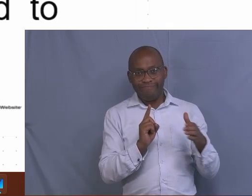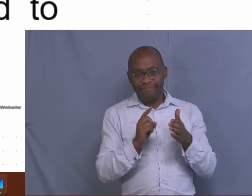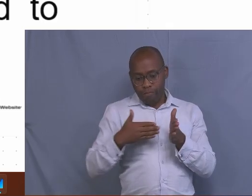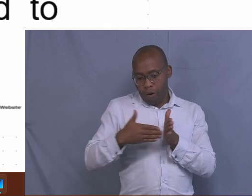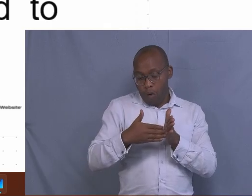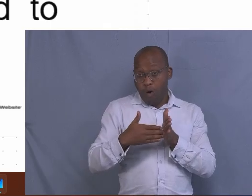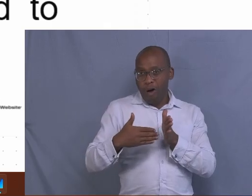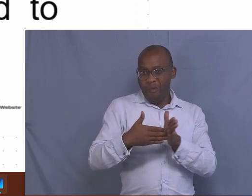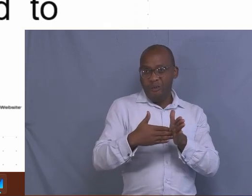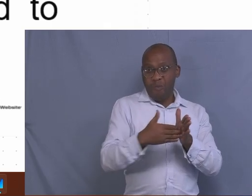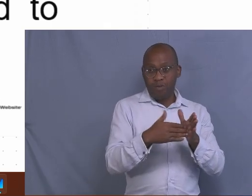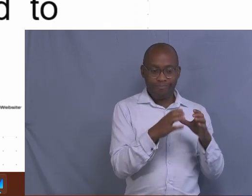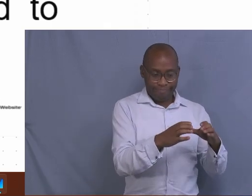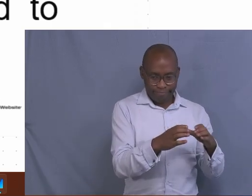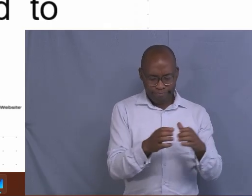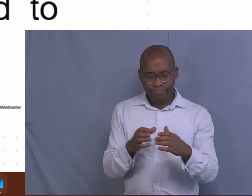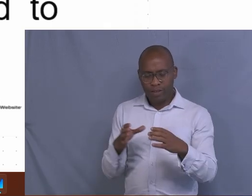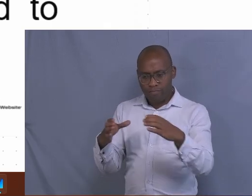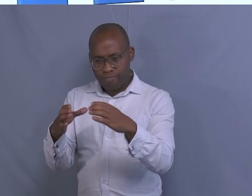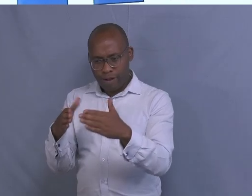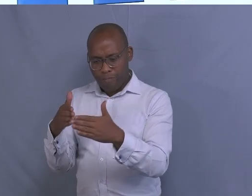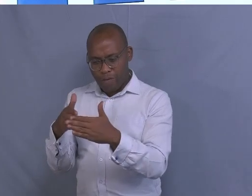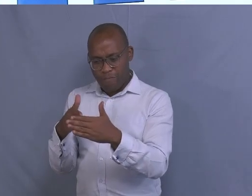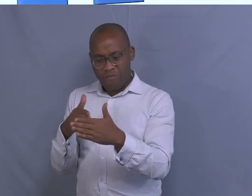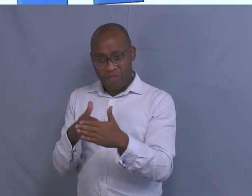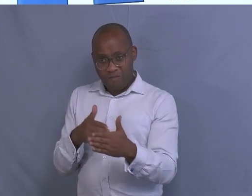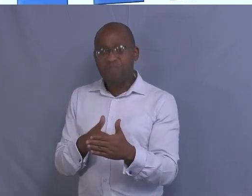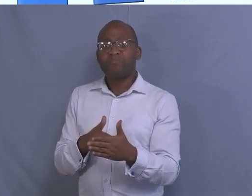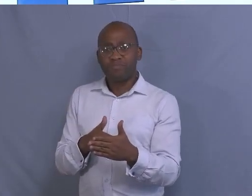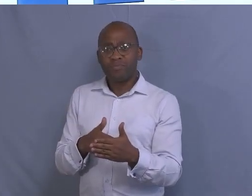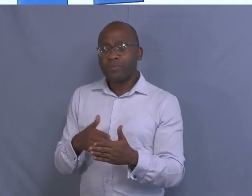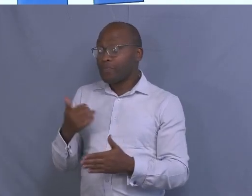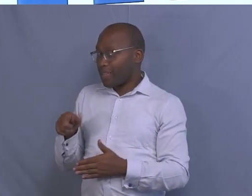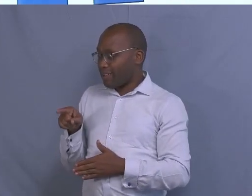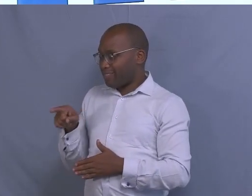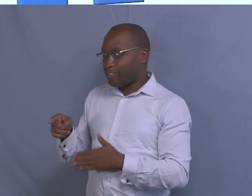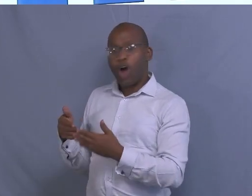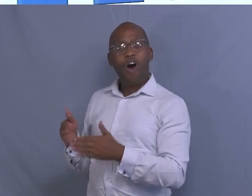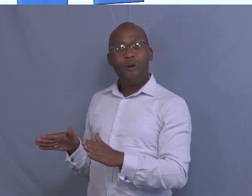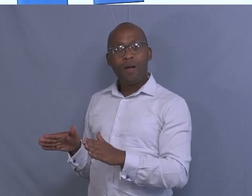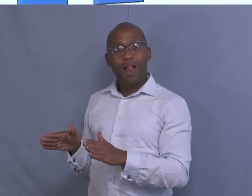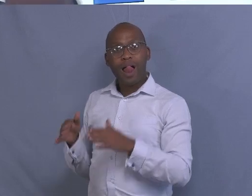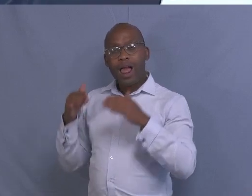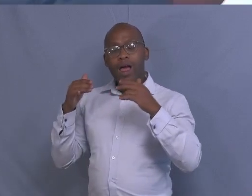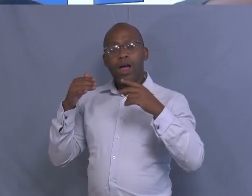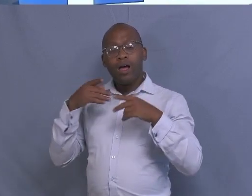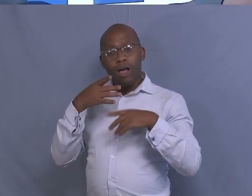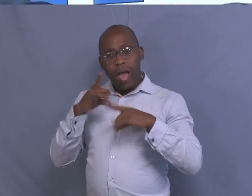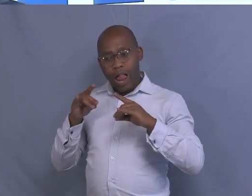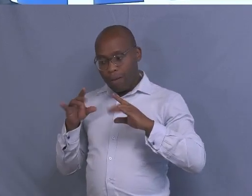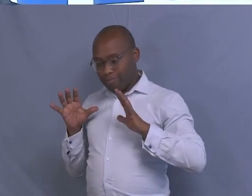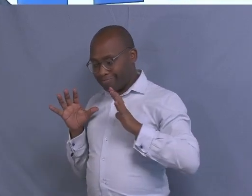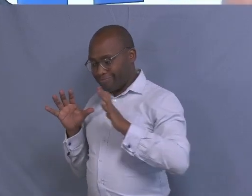your field into subsection. They graze in camp one, they move to another one. By doing so, the